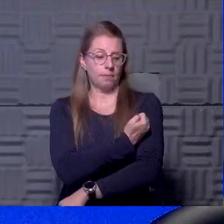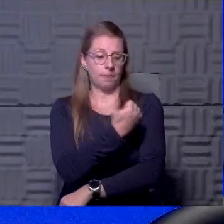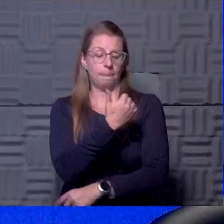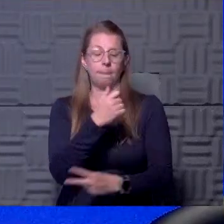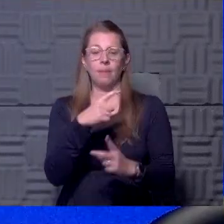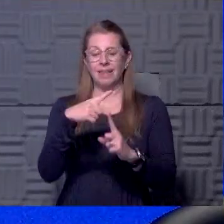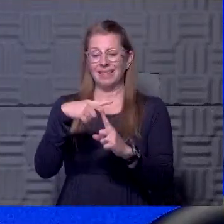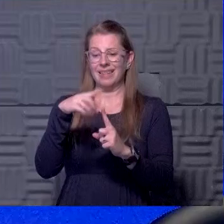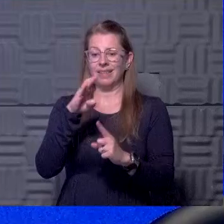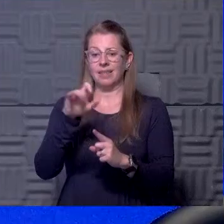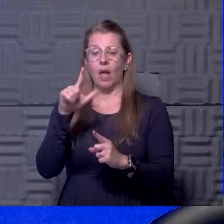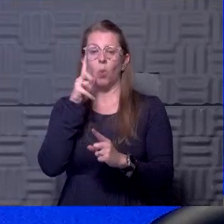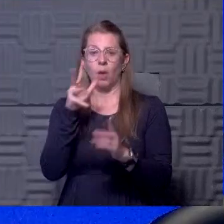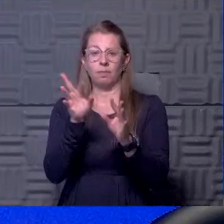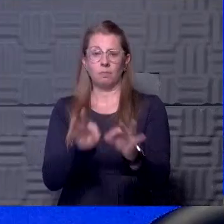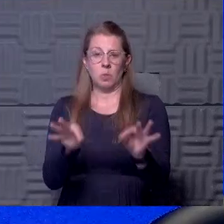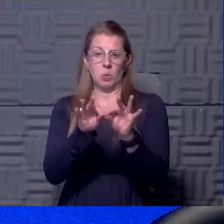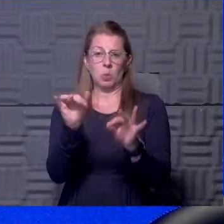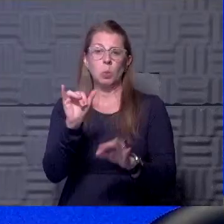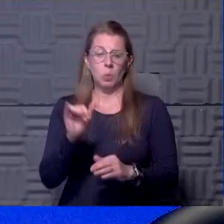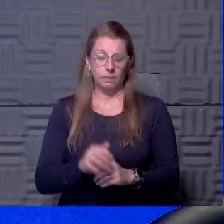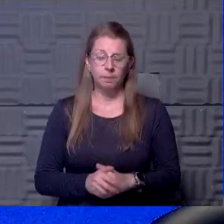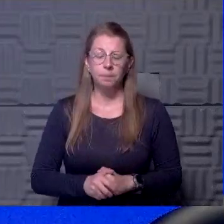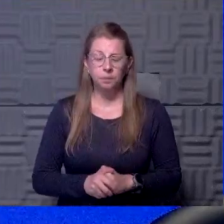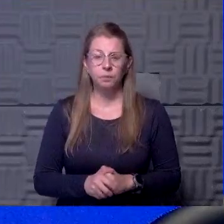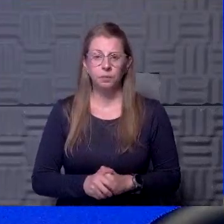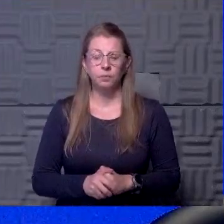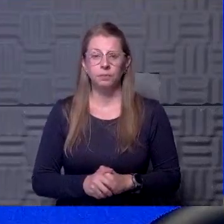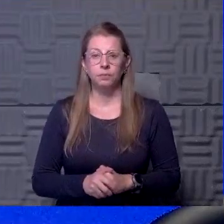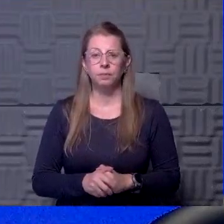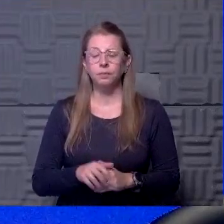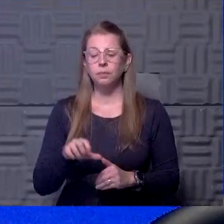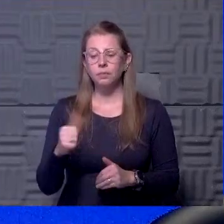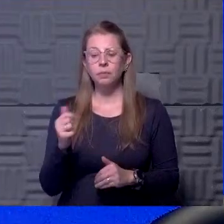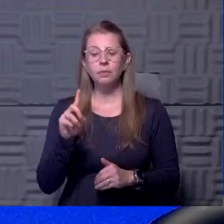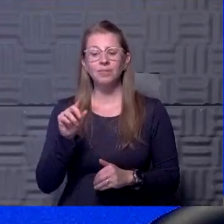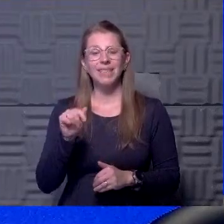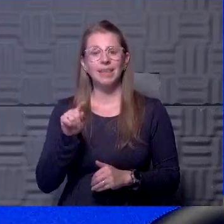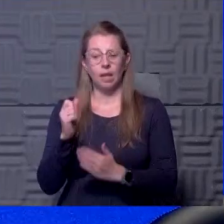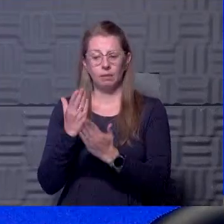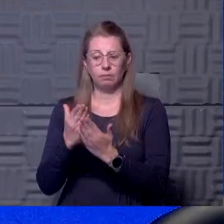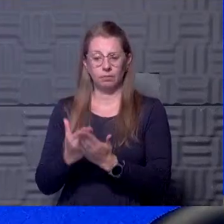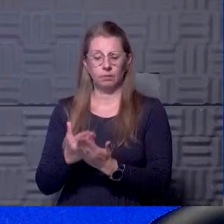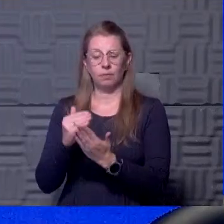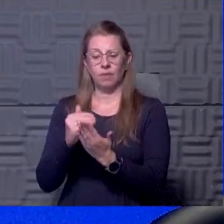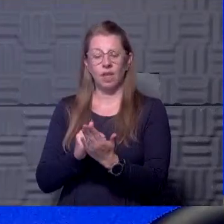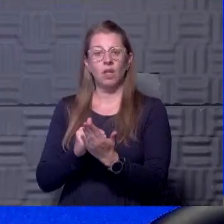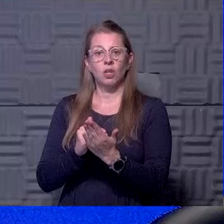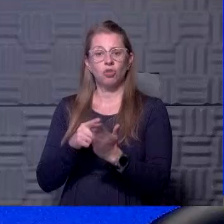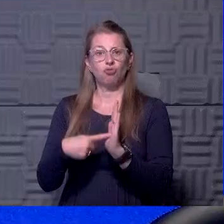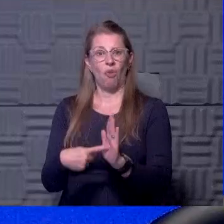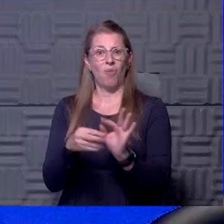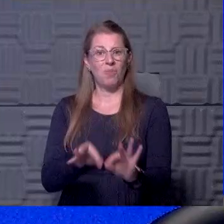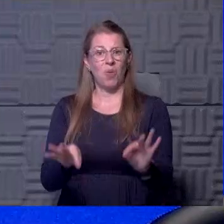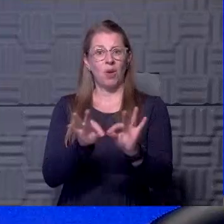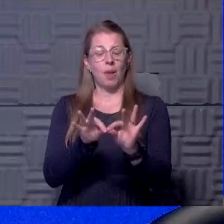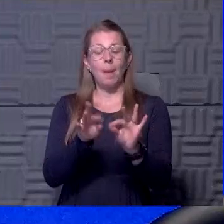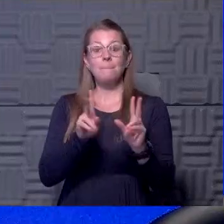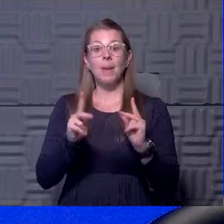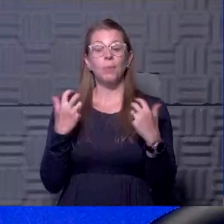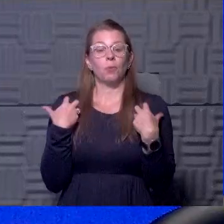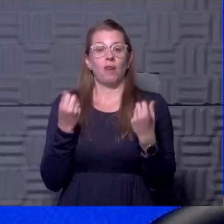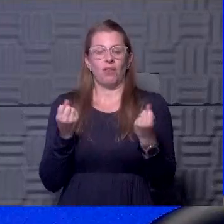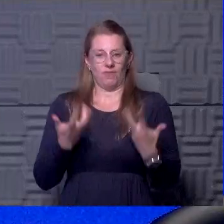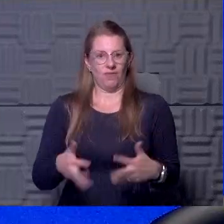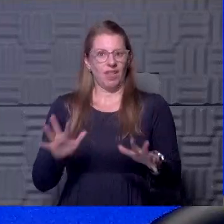T-cell responses are going to be important as well. And other data to suggest and show that that is important is even people who have recovered